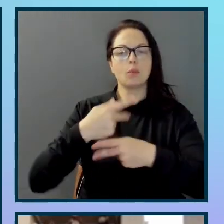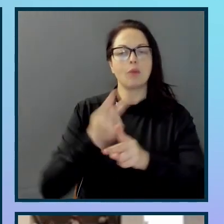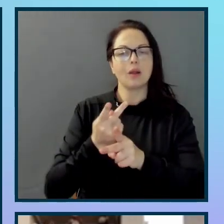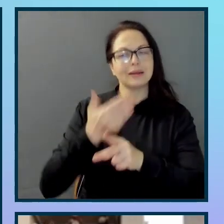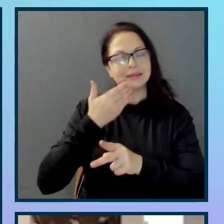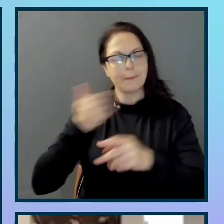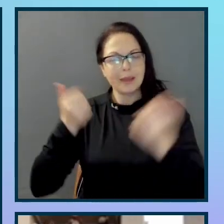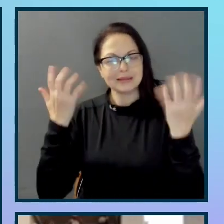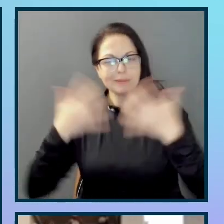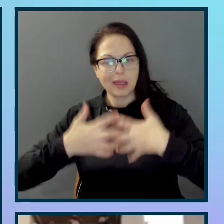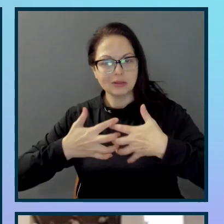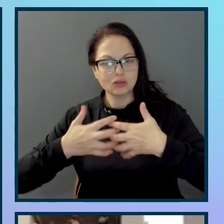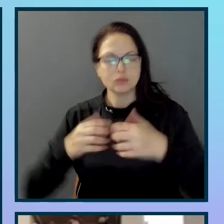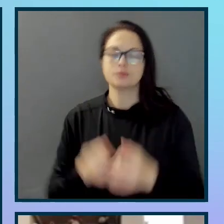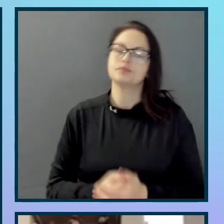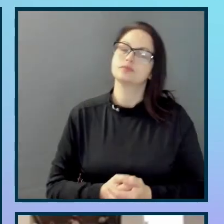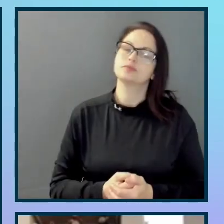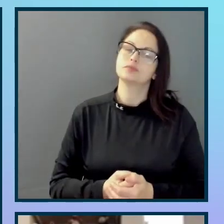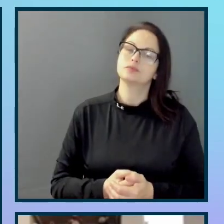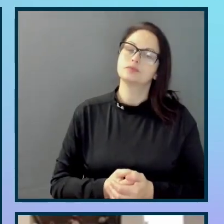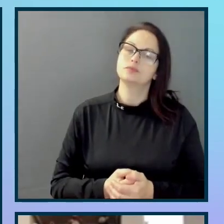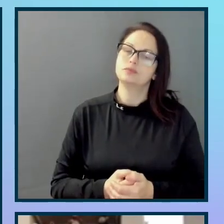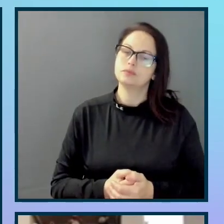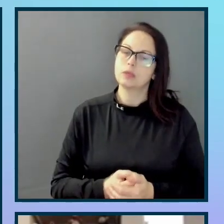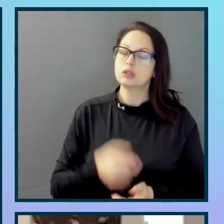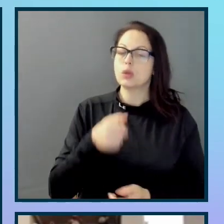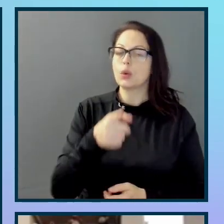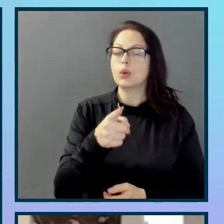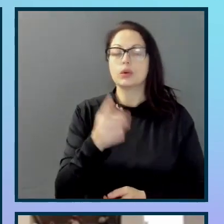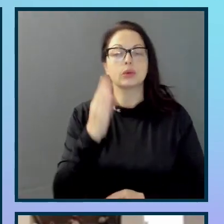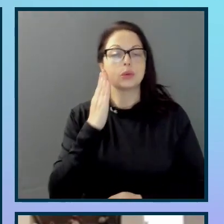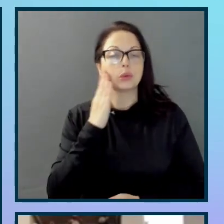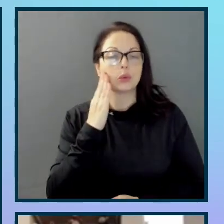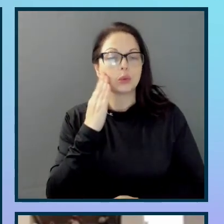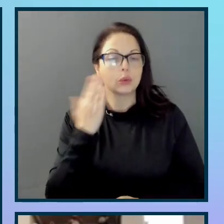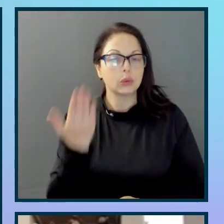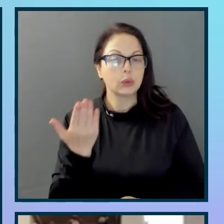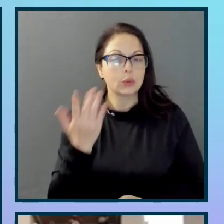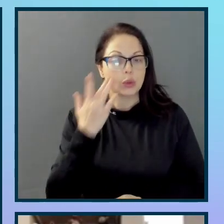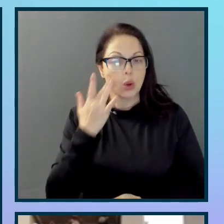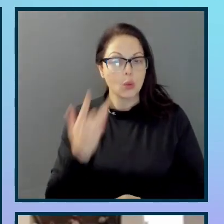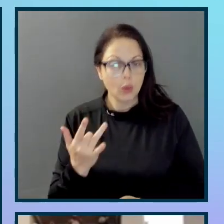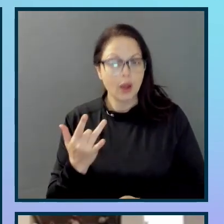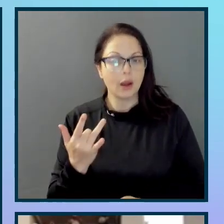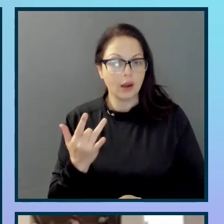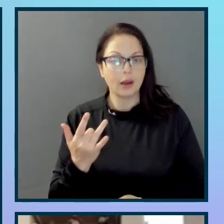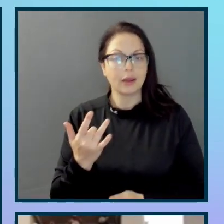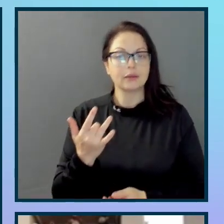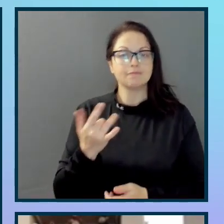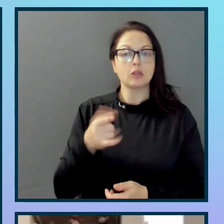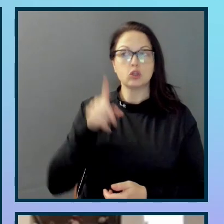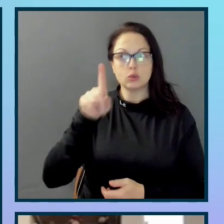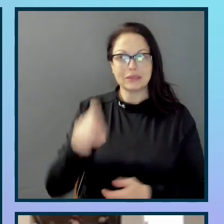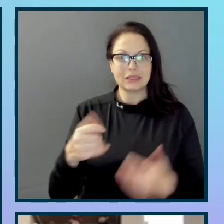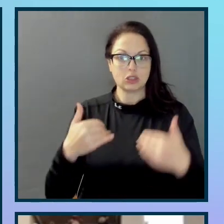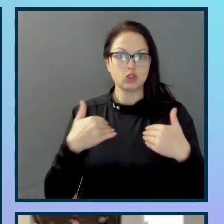Only really you know what the argument needs to be to get people in place on your team.